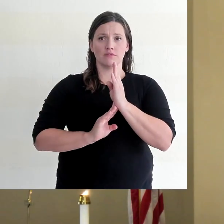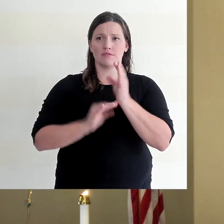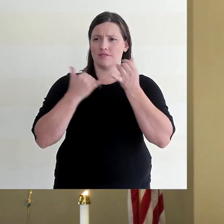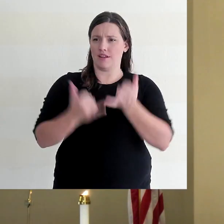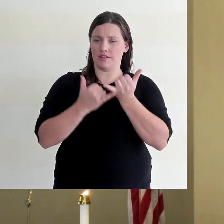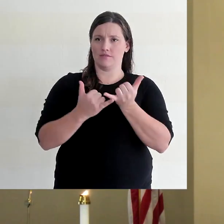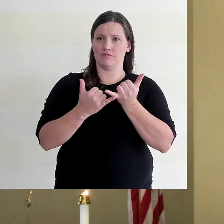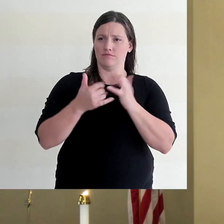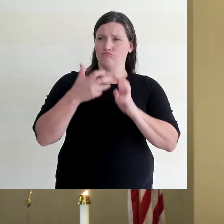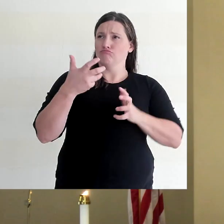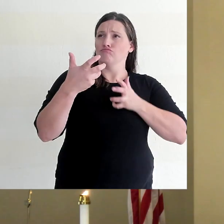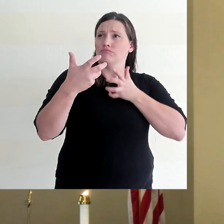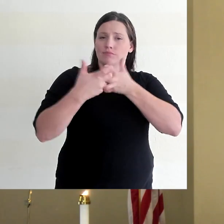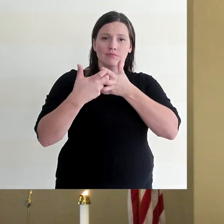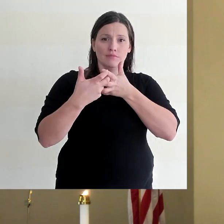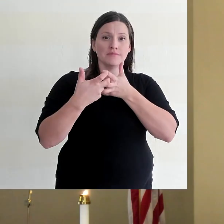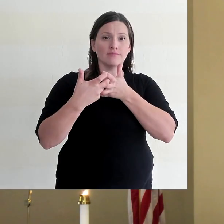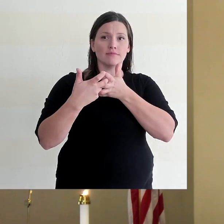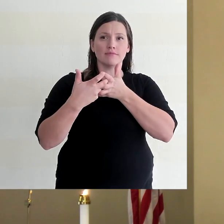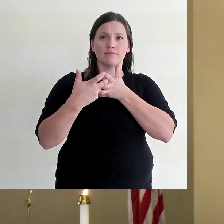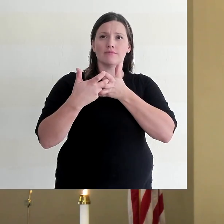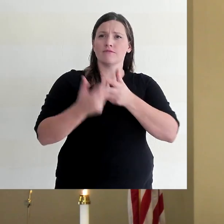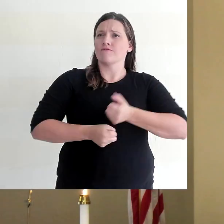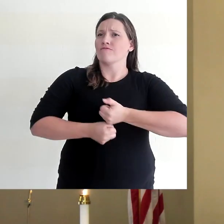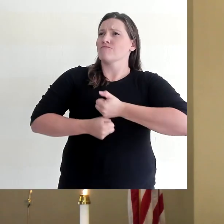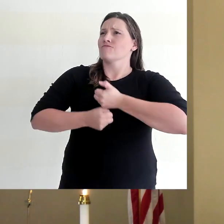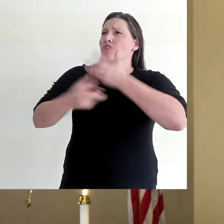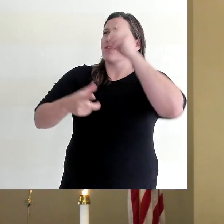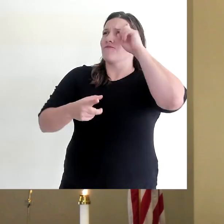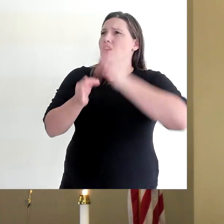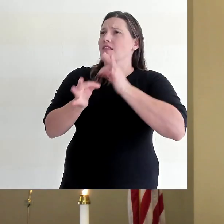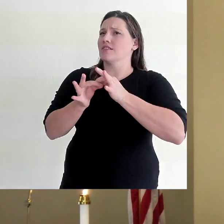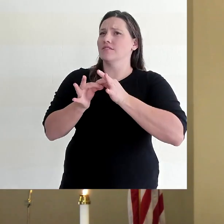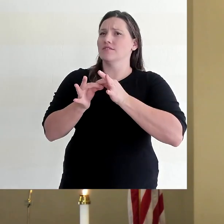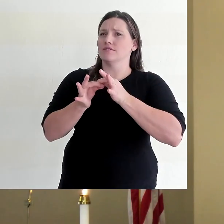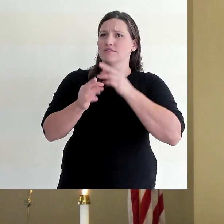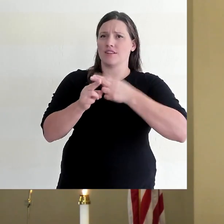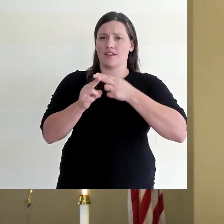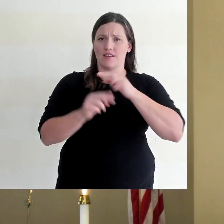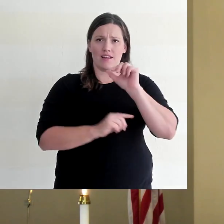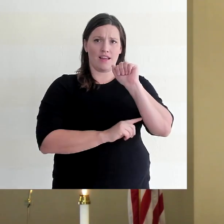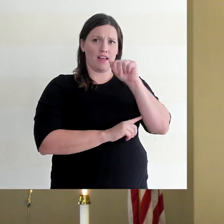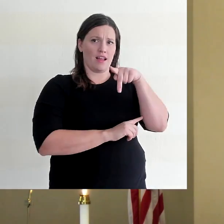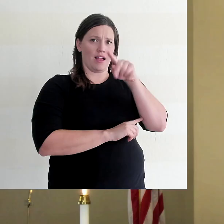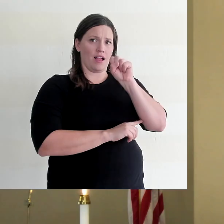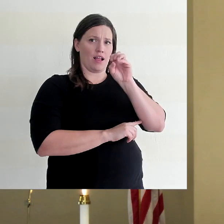We now join together in confessing our faith in the words of the Apostles' Creed.